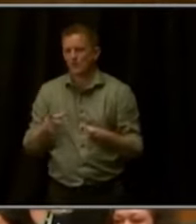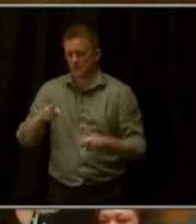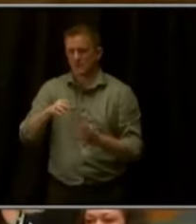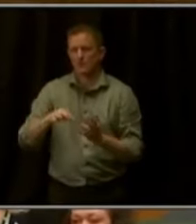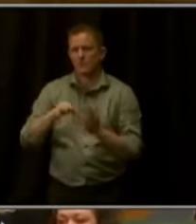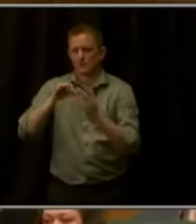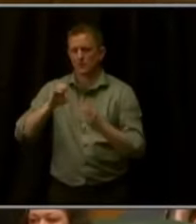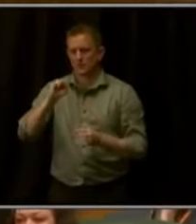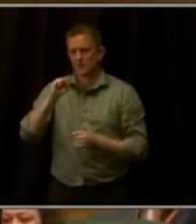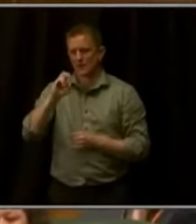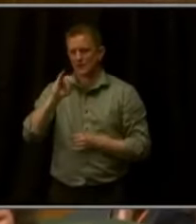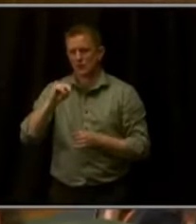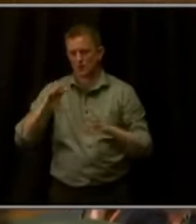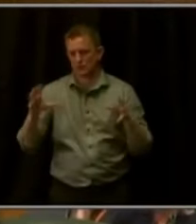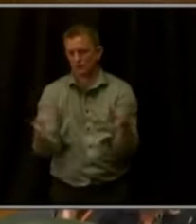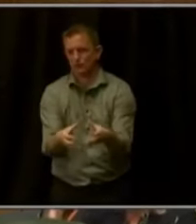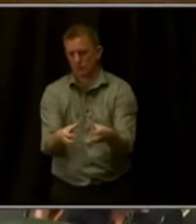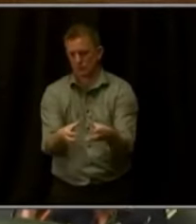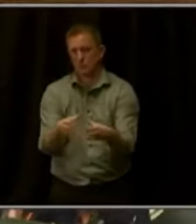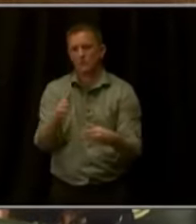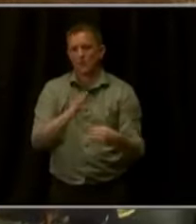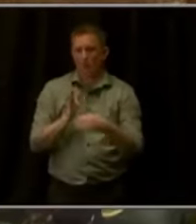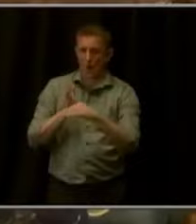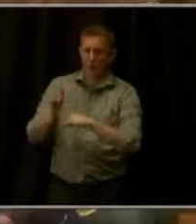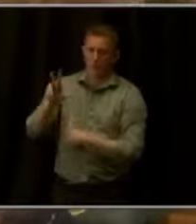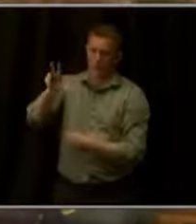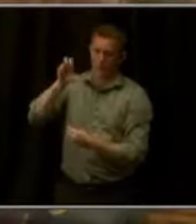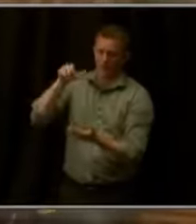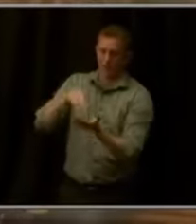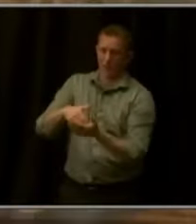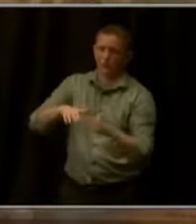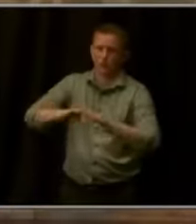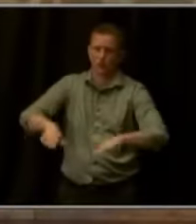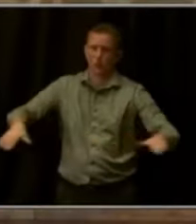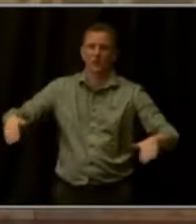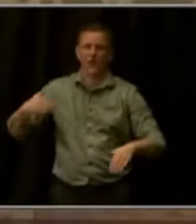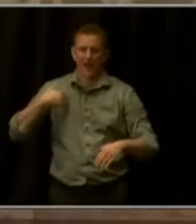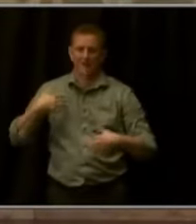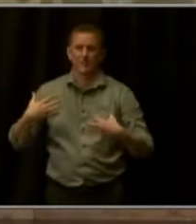Colorado children have healthy meals throughout summer, thanks to Summer EBT.